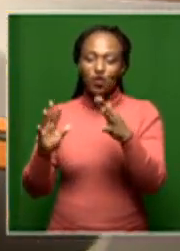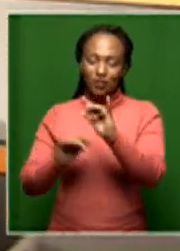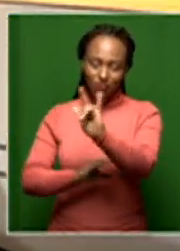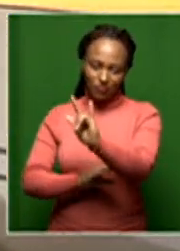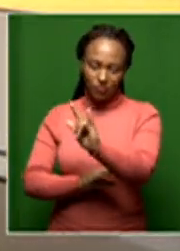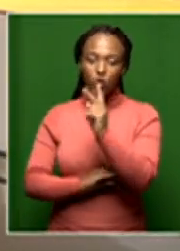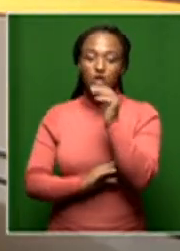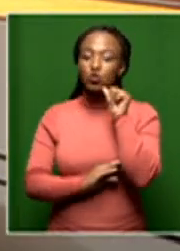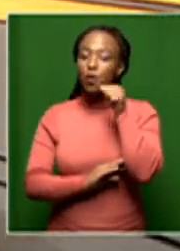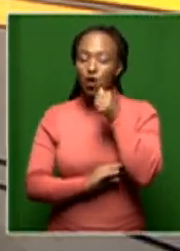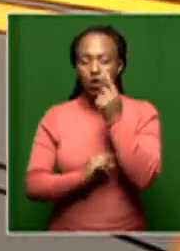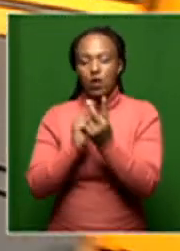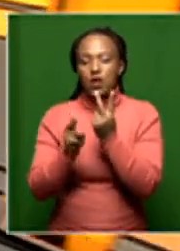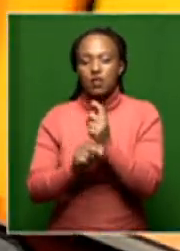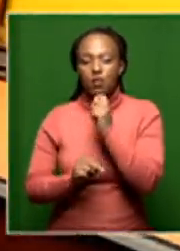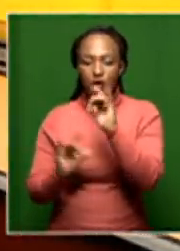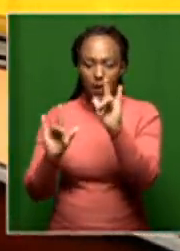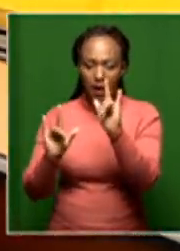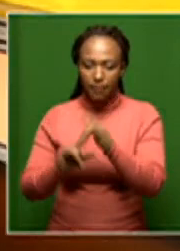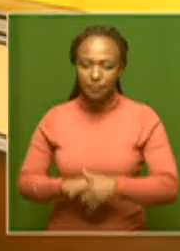goodbye to you. We'll see you again tomorrow morning. Bye-bye, everyone.